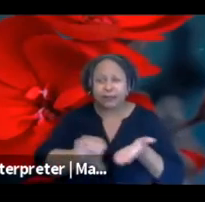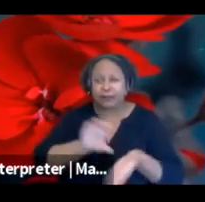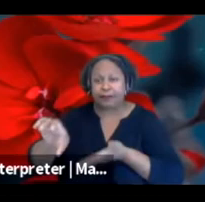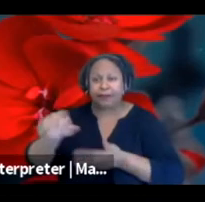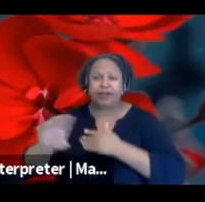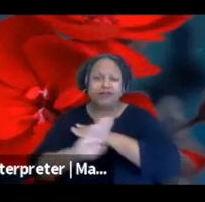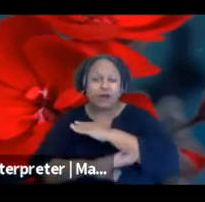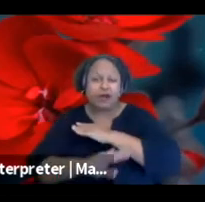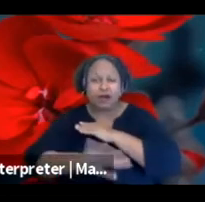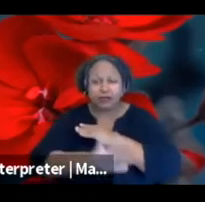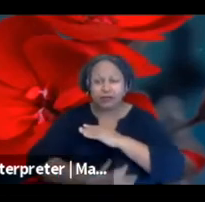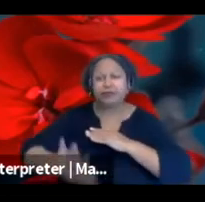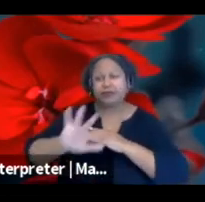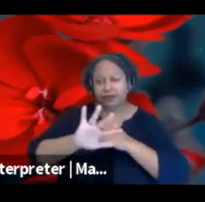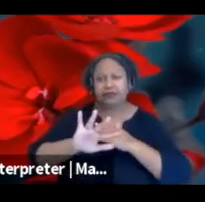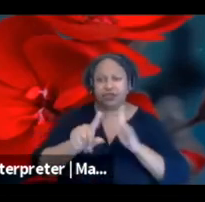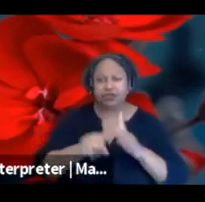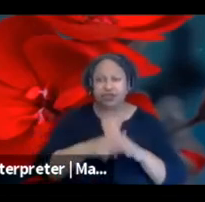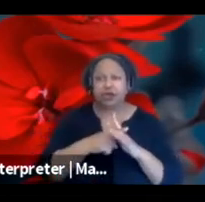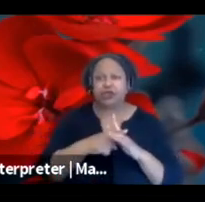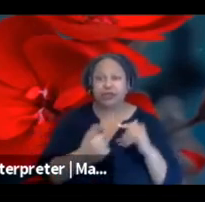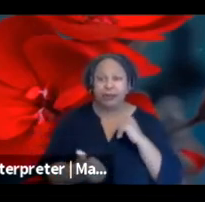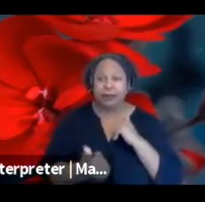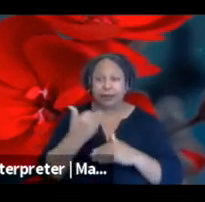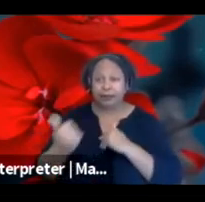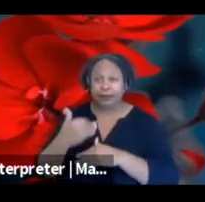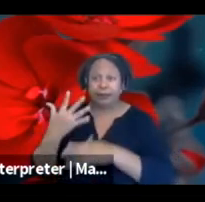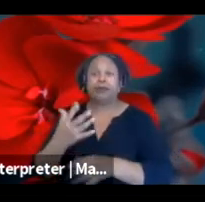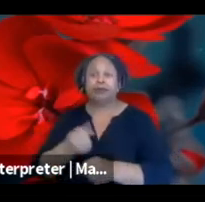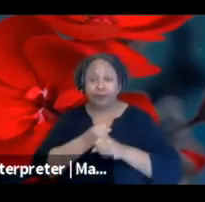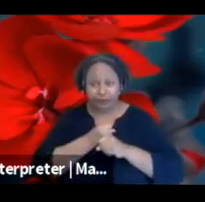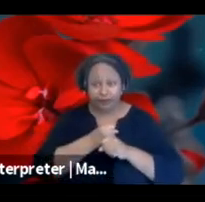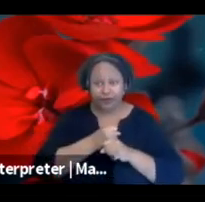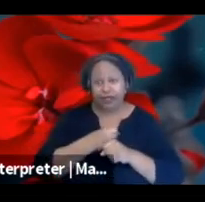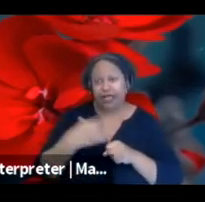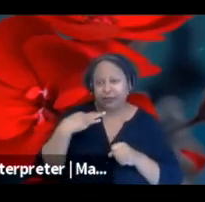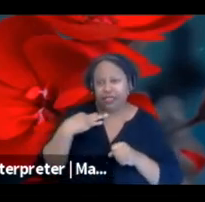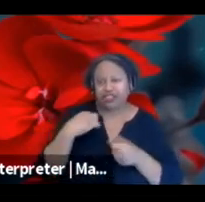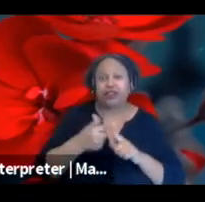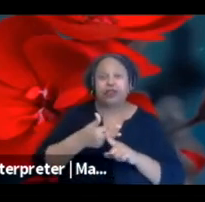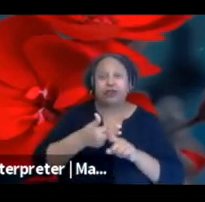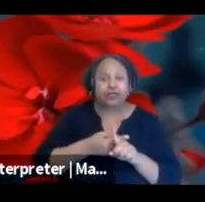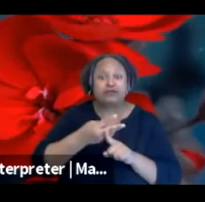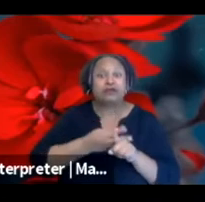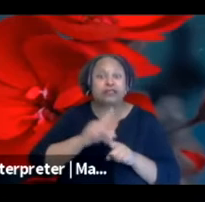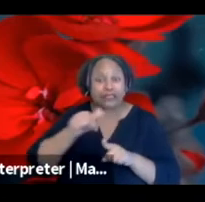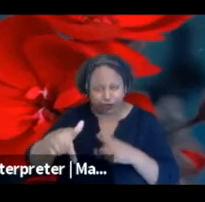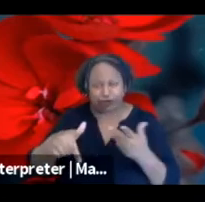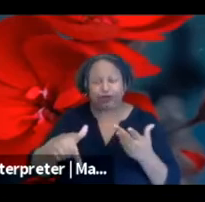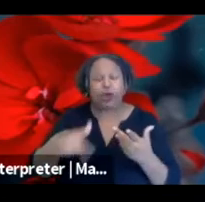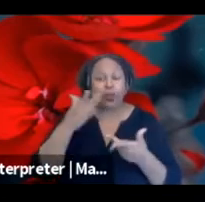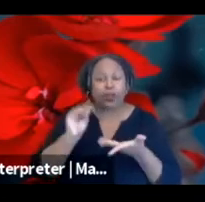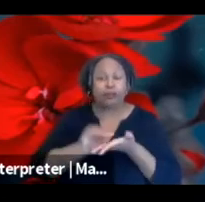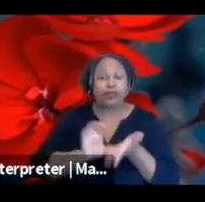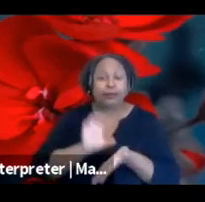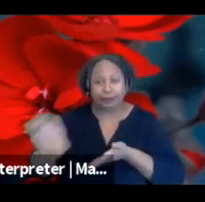sort of prepare to process applications. And from then it's about three to four months out is what you're looking at.